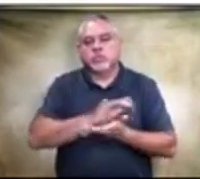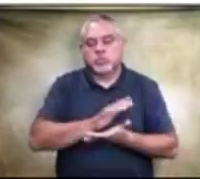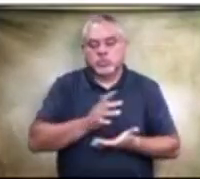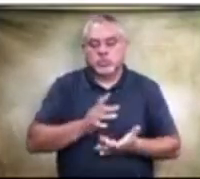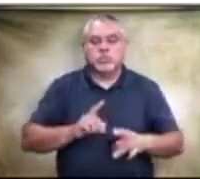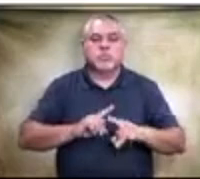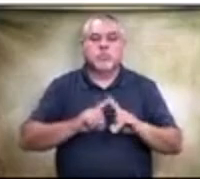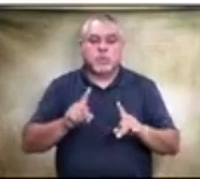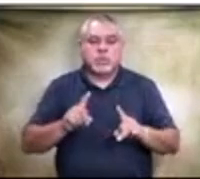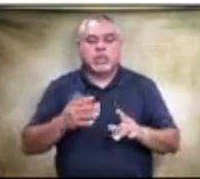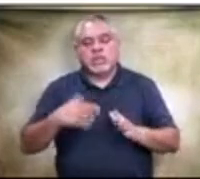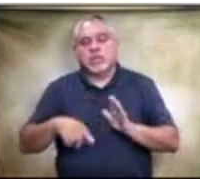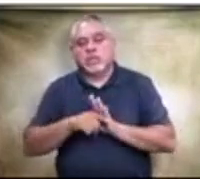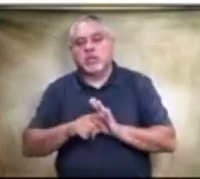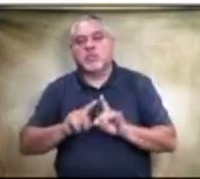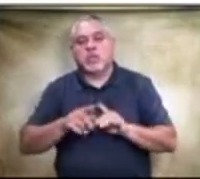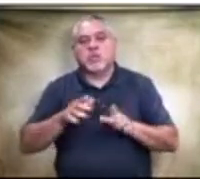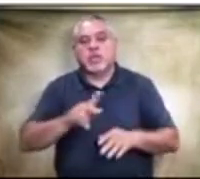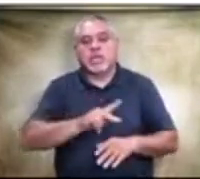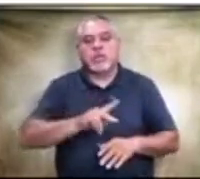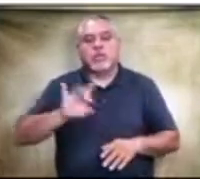that K-8 campuses have worked around that as well.